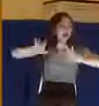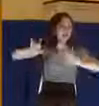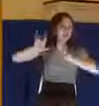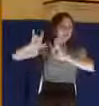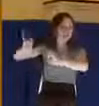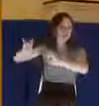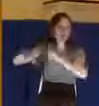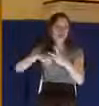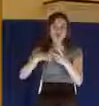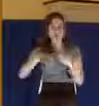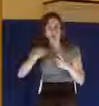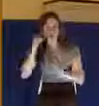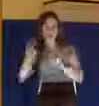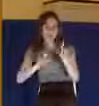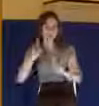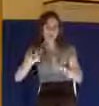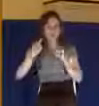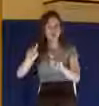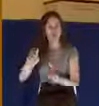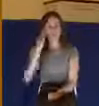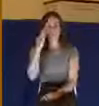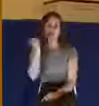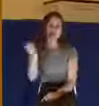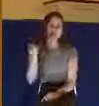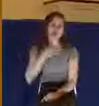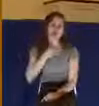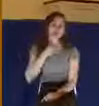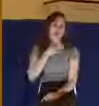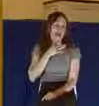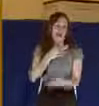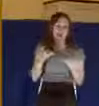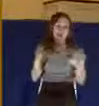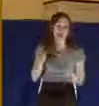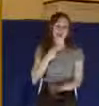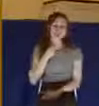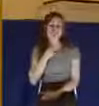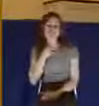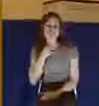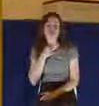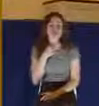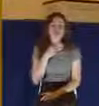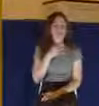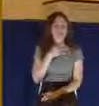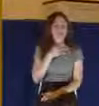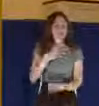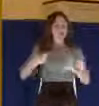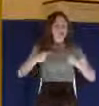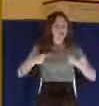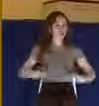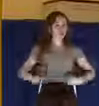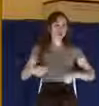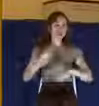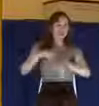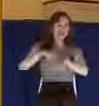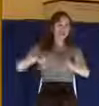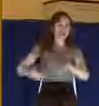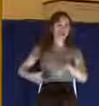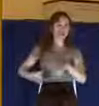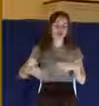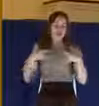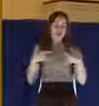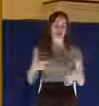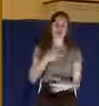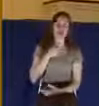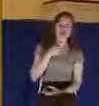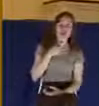out of a morbid curiosity. There's something in human nature that are very curious about things like this. One